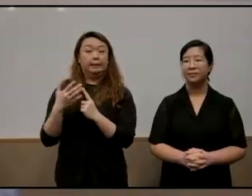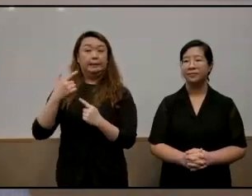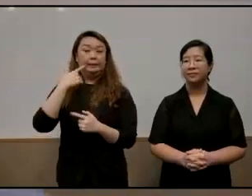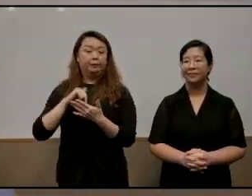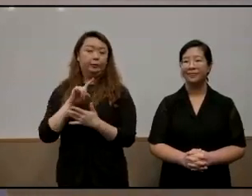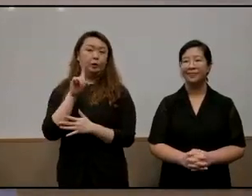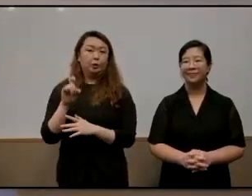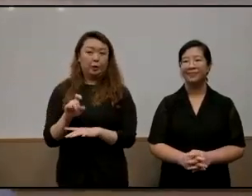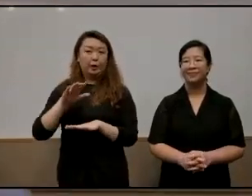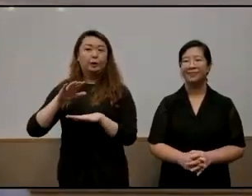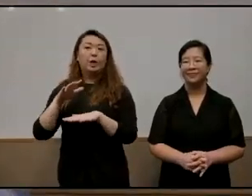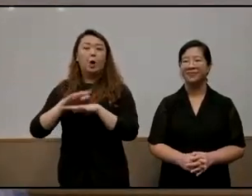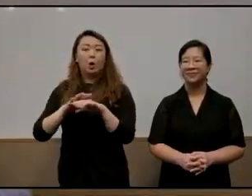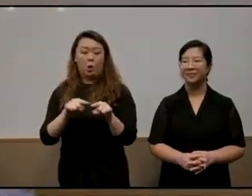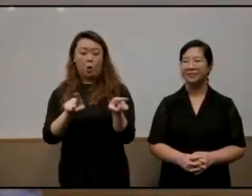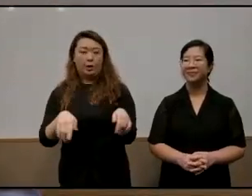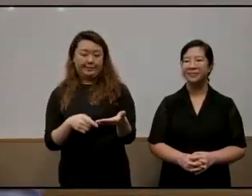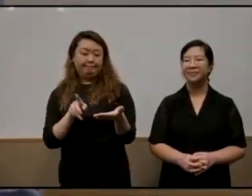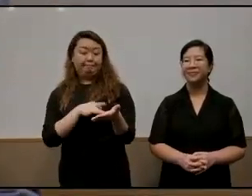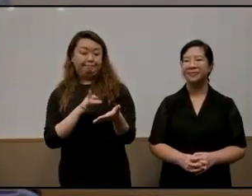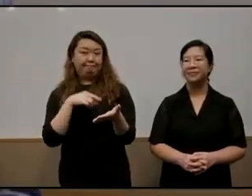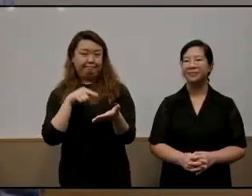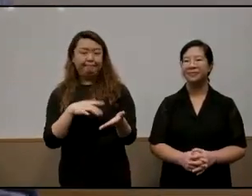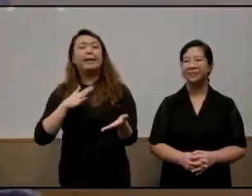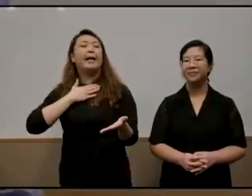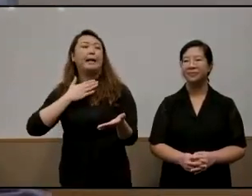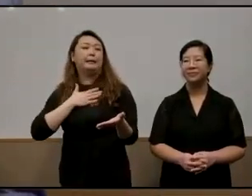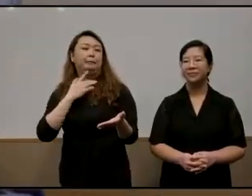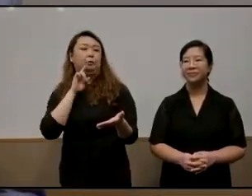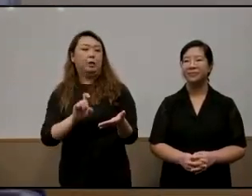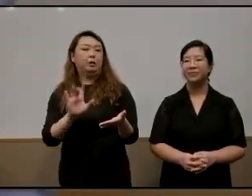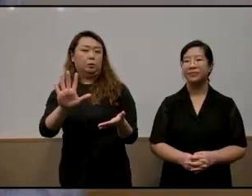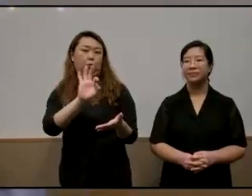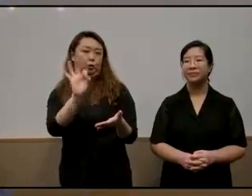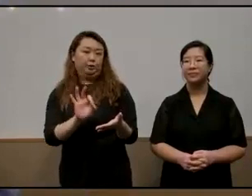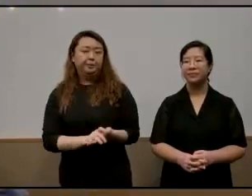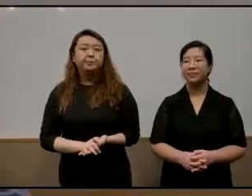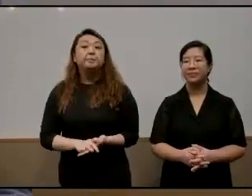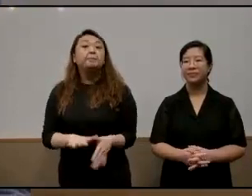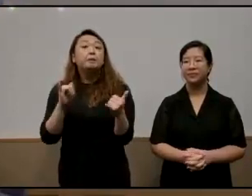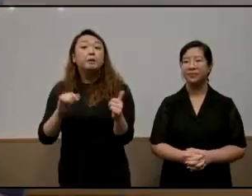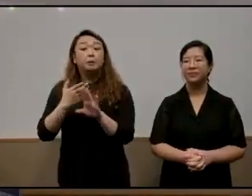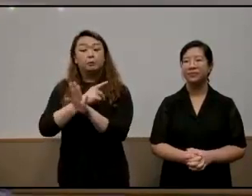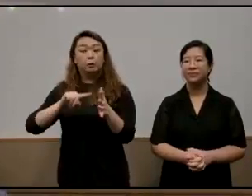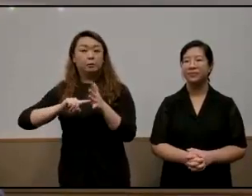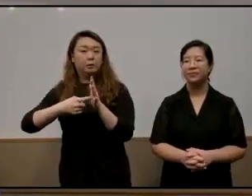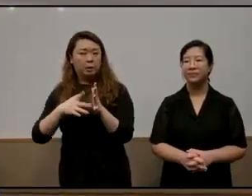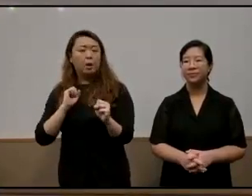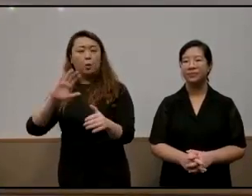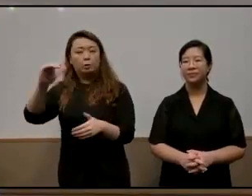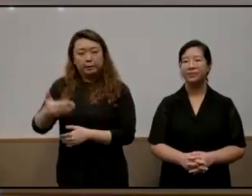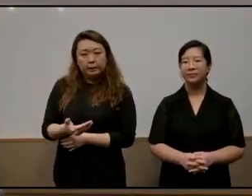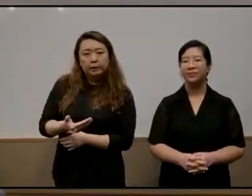on on a tablet so i'll be happy to ask these questions on your behalf as we start this panel session i'm going to invite each of our